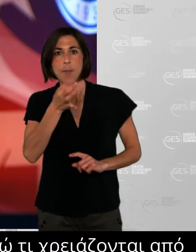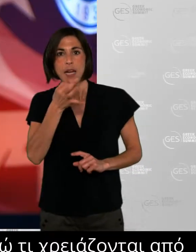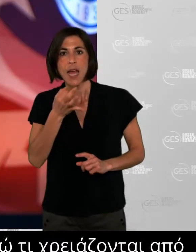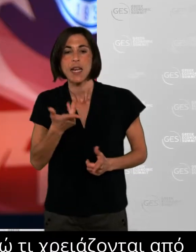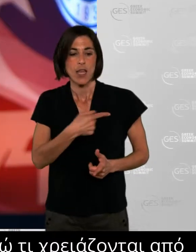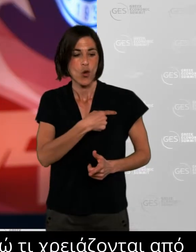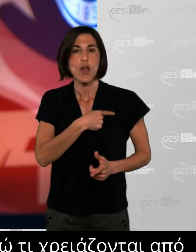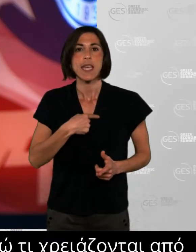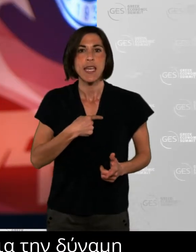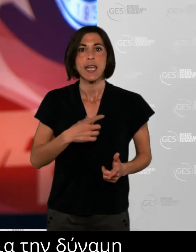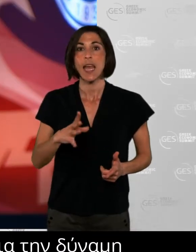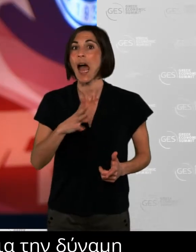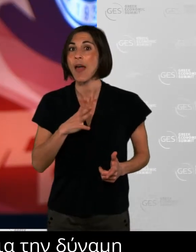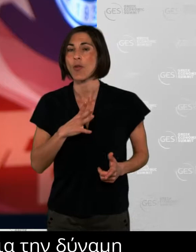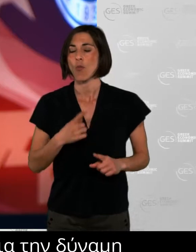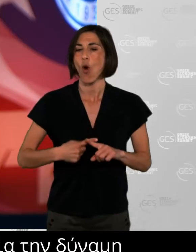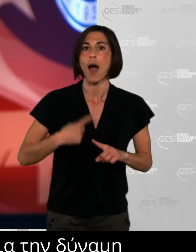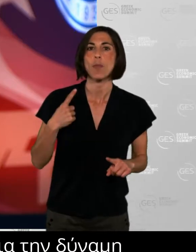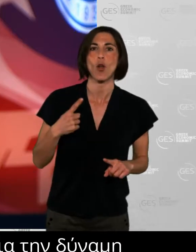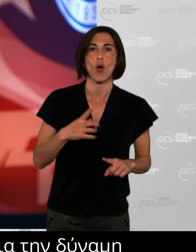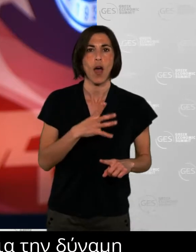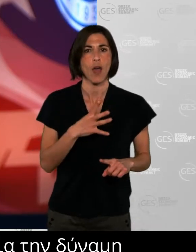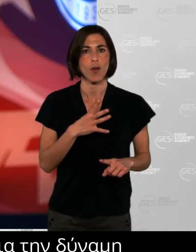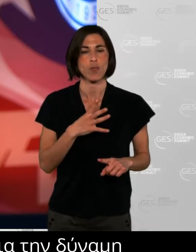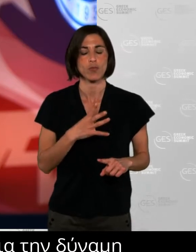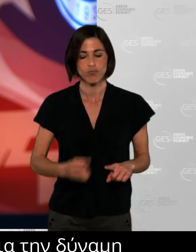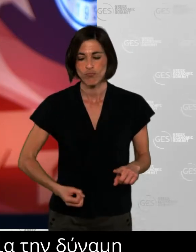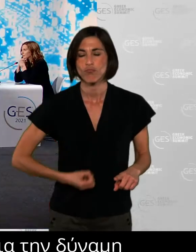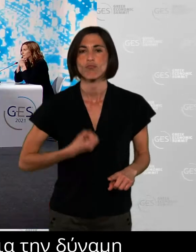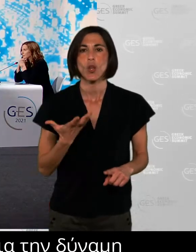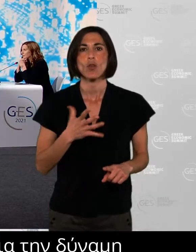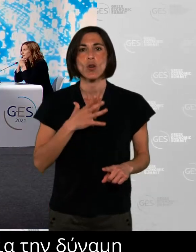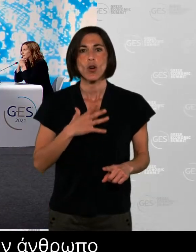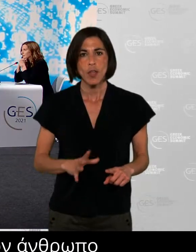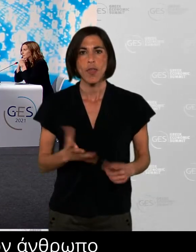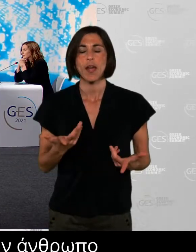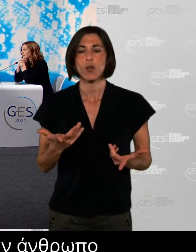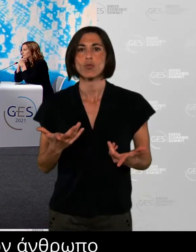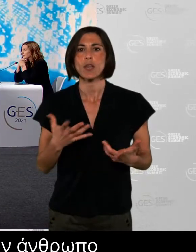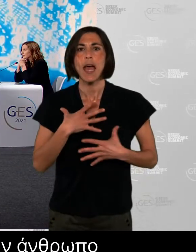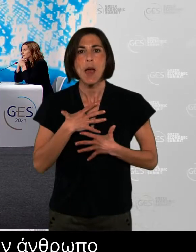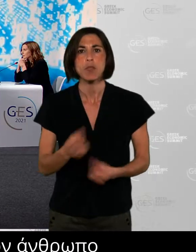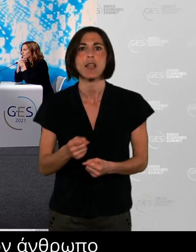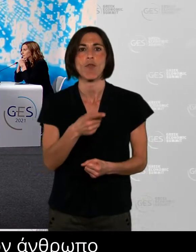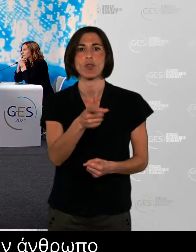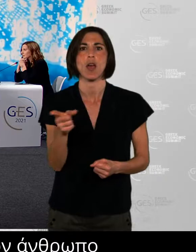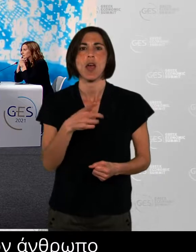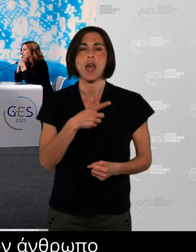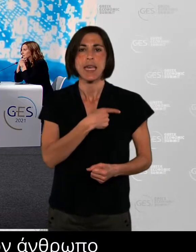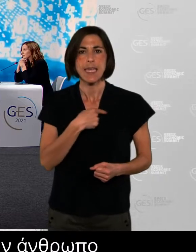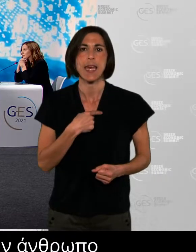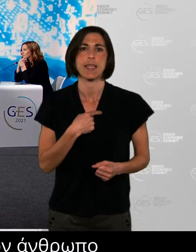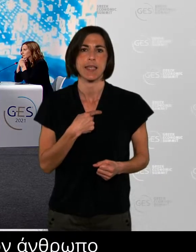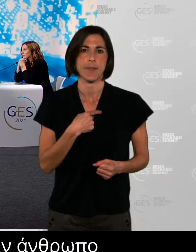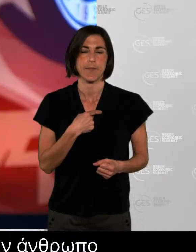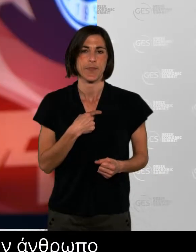feeling that you have a proximity with him or here. And certainly be authentic. So